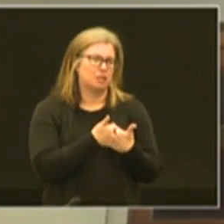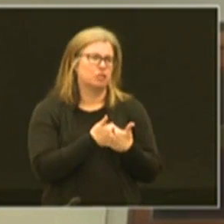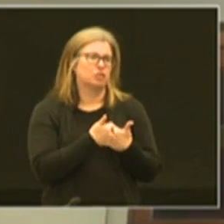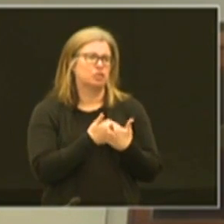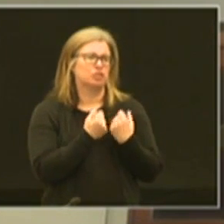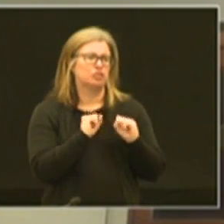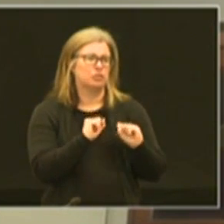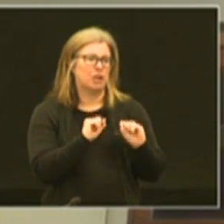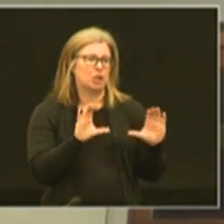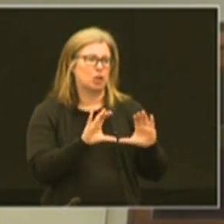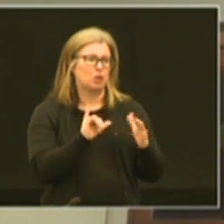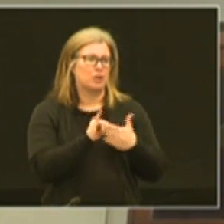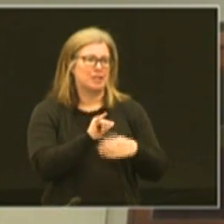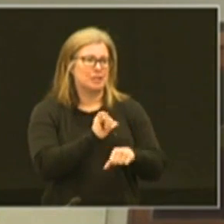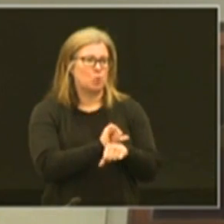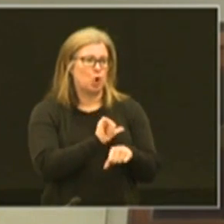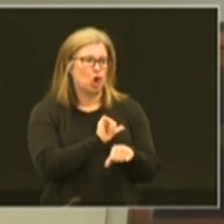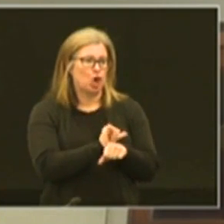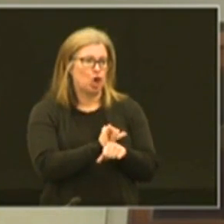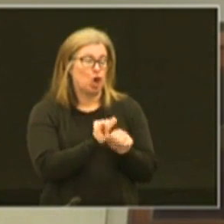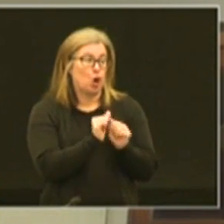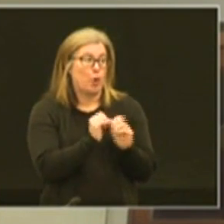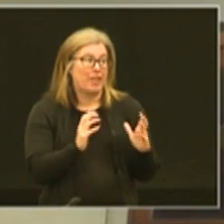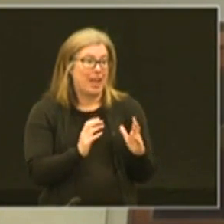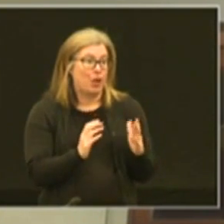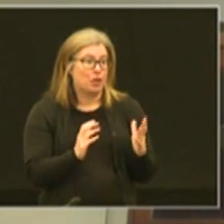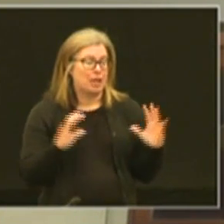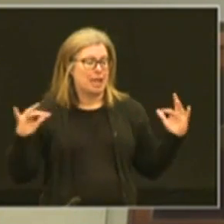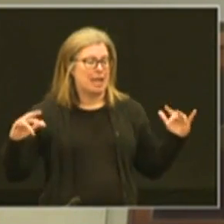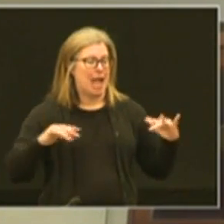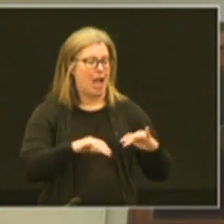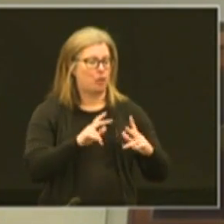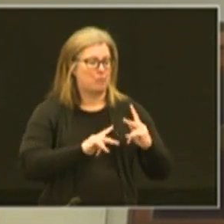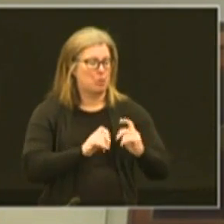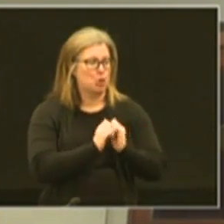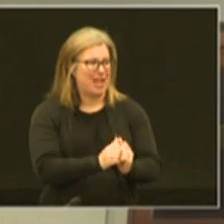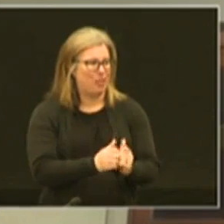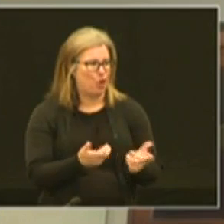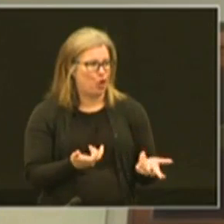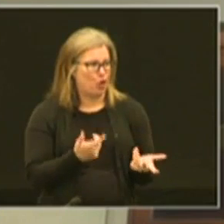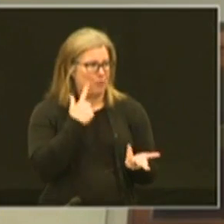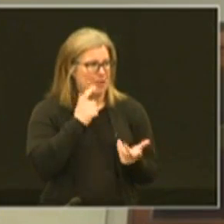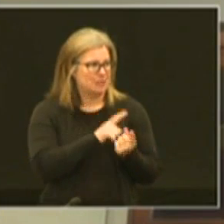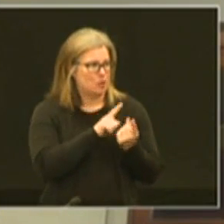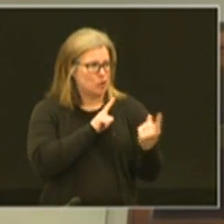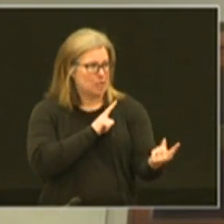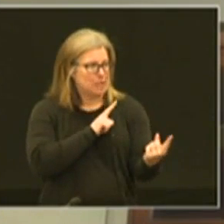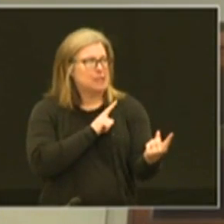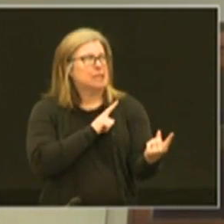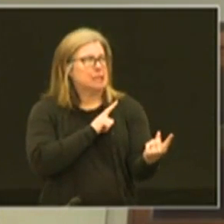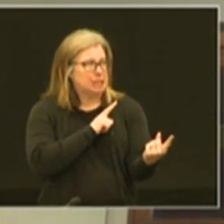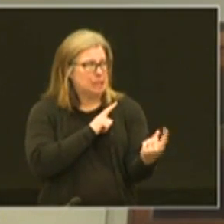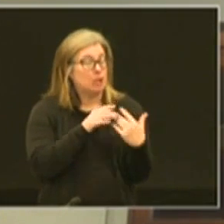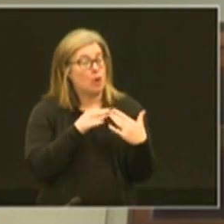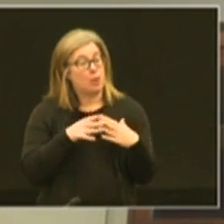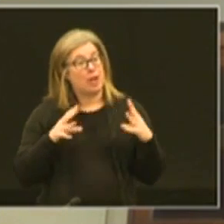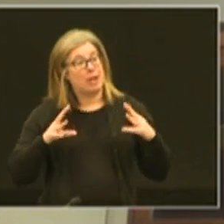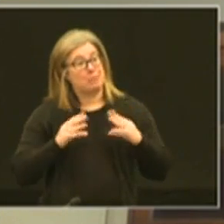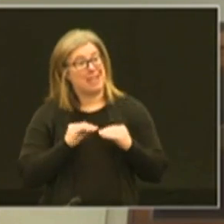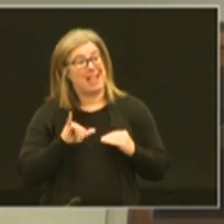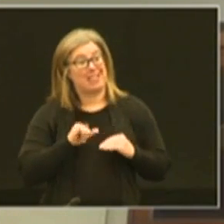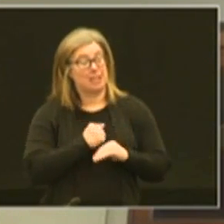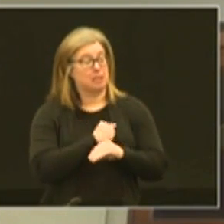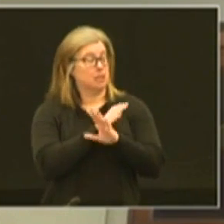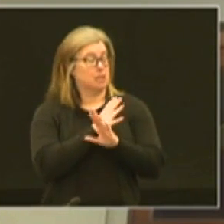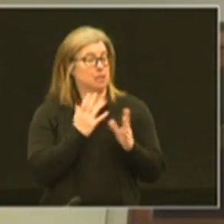trying to do this work without gathering people together because of social distancing and so whether we're meeting like